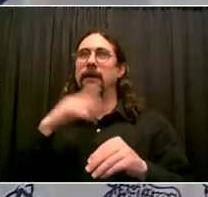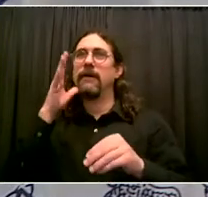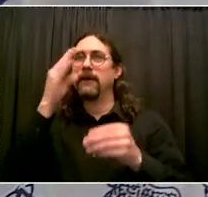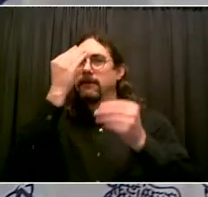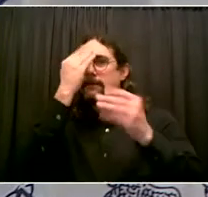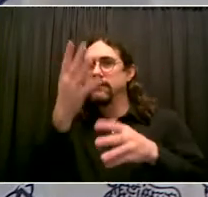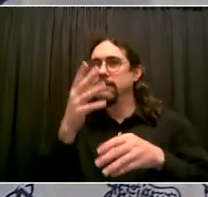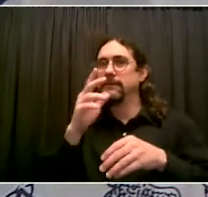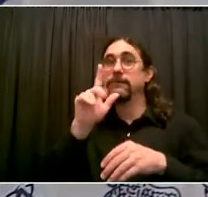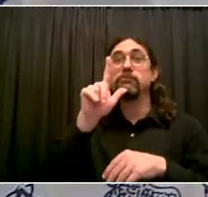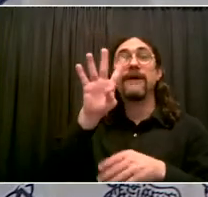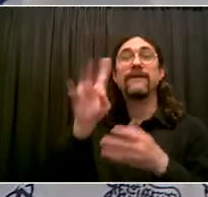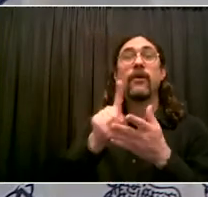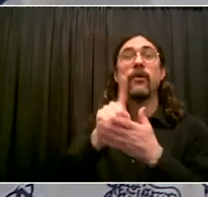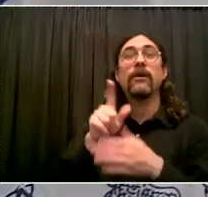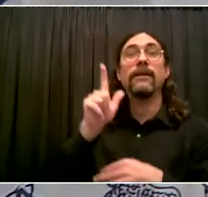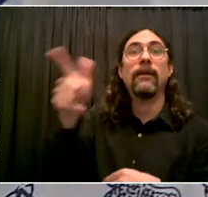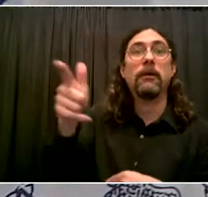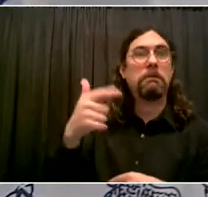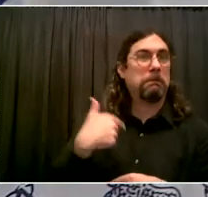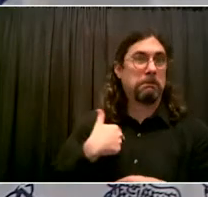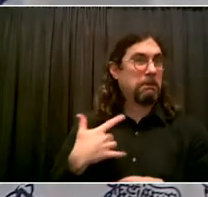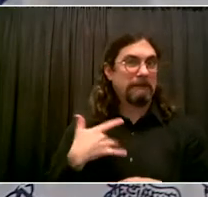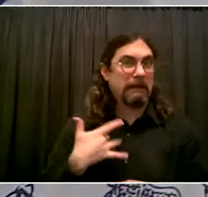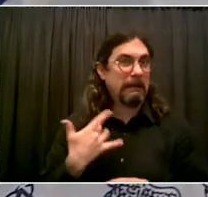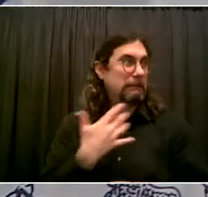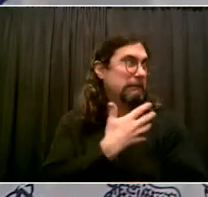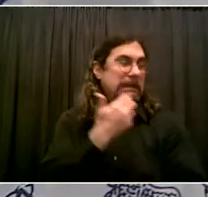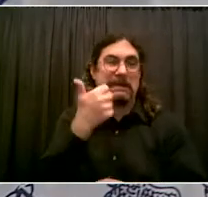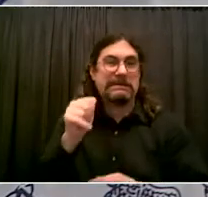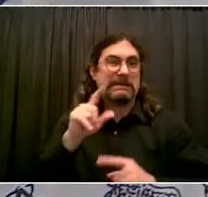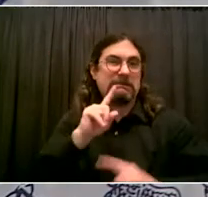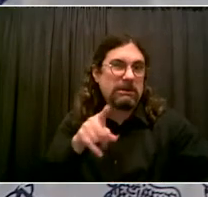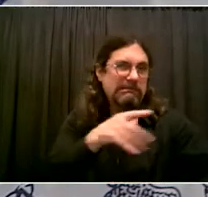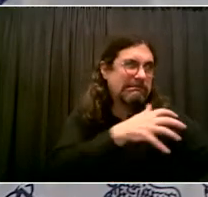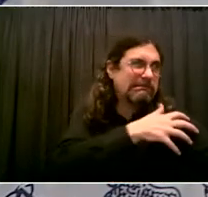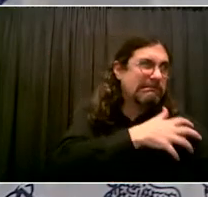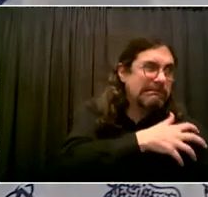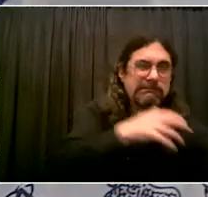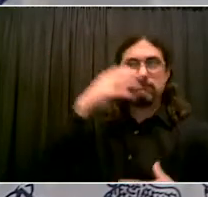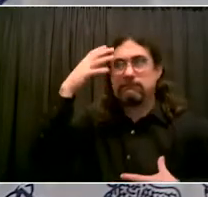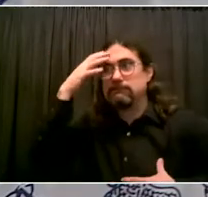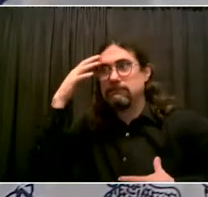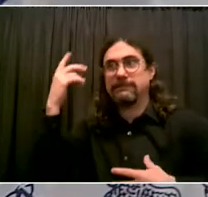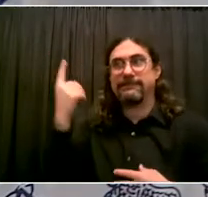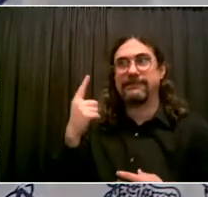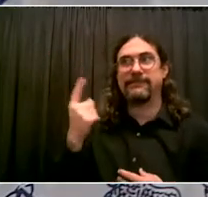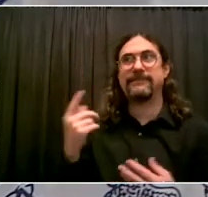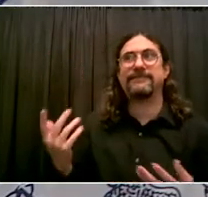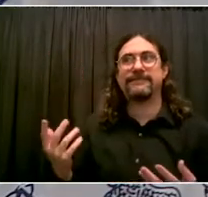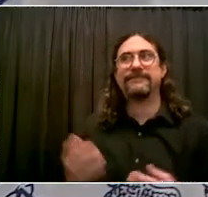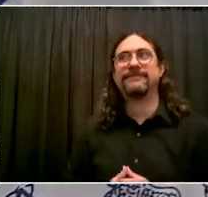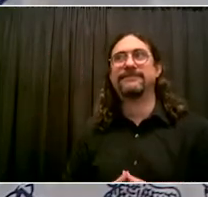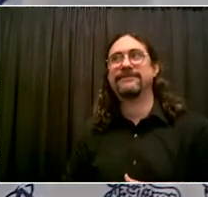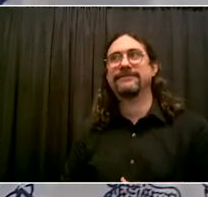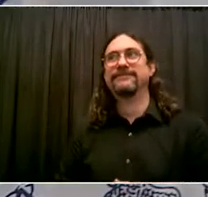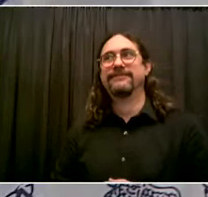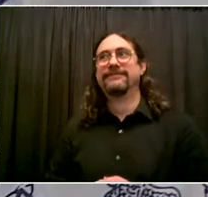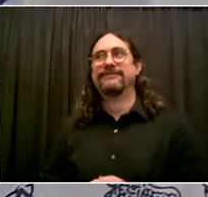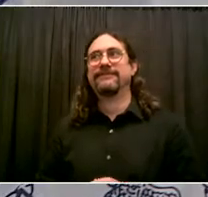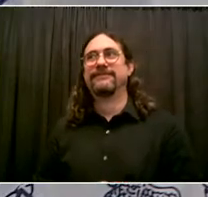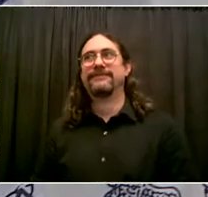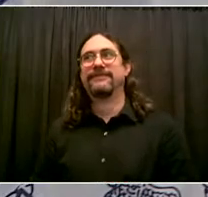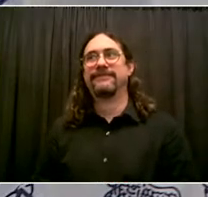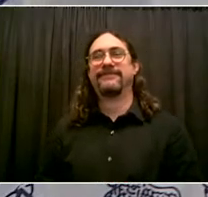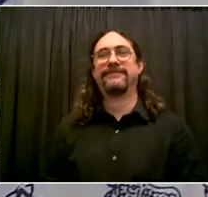flu shot and other vaccines. But a great feeling when you know you've been vaccinated and you can protect your loved